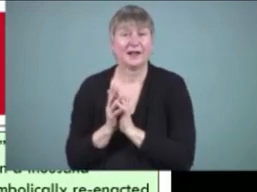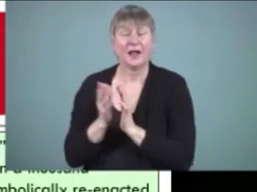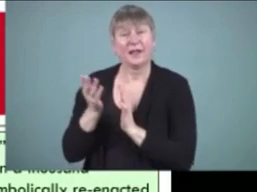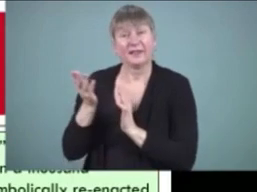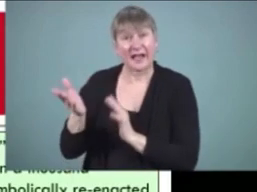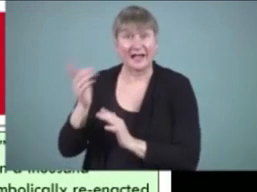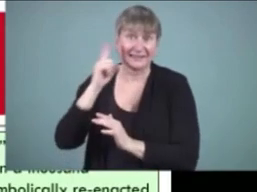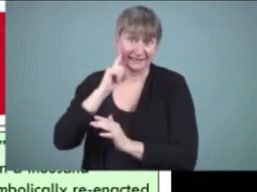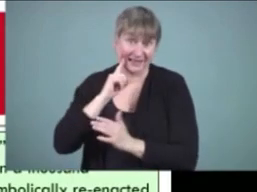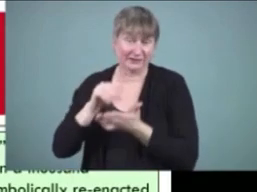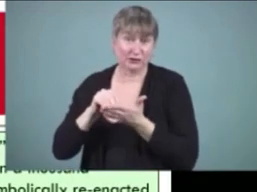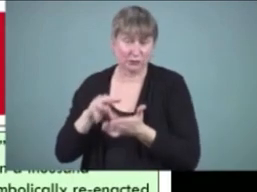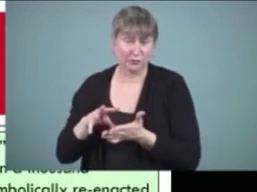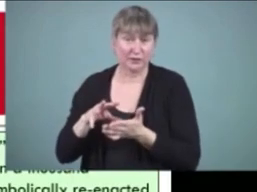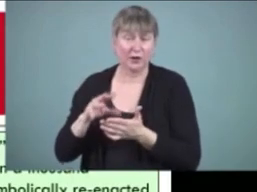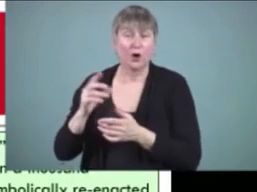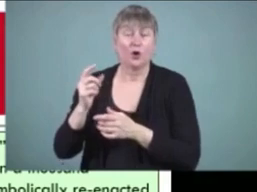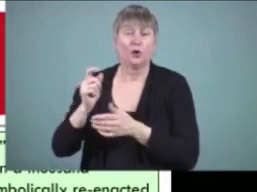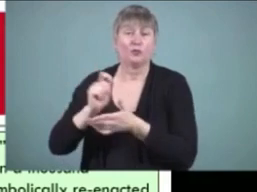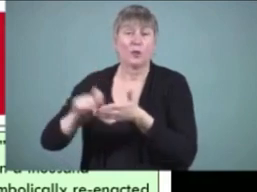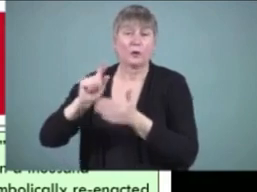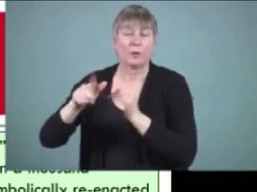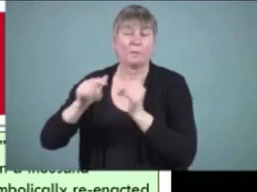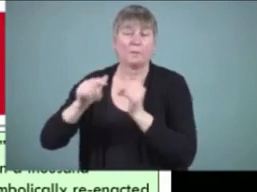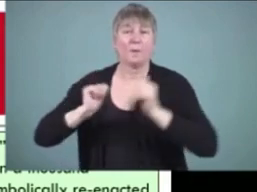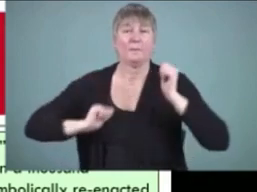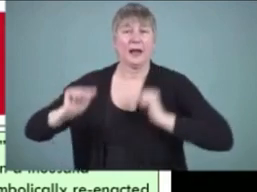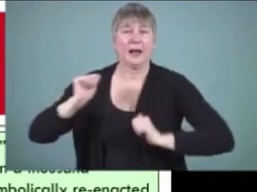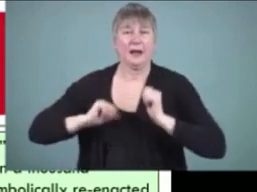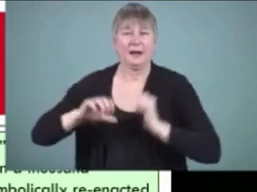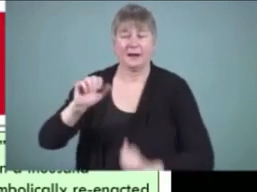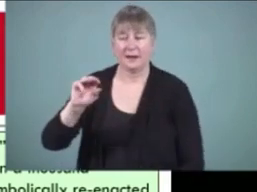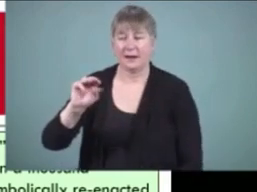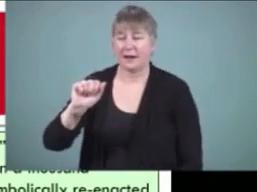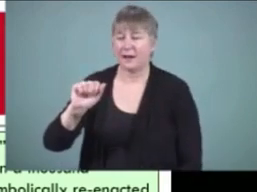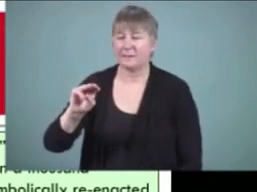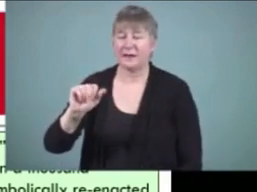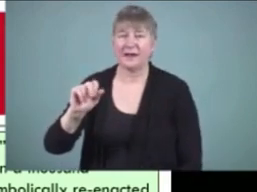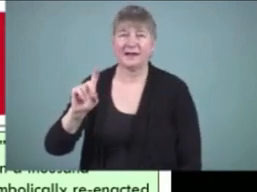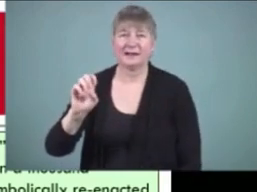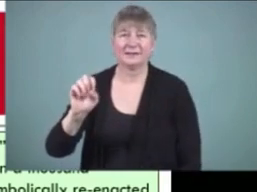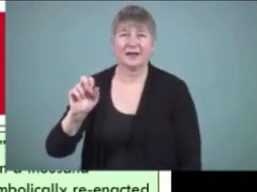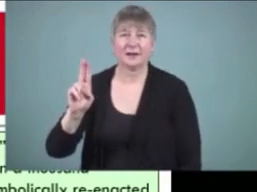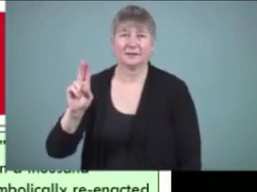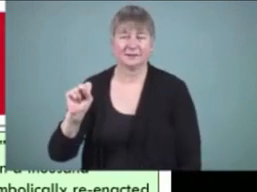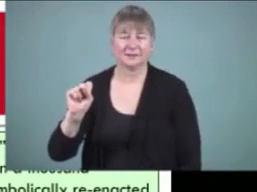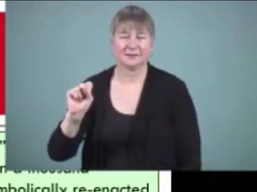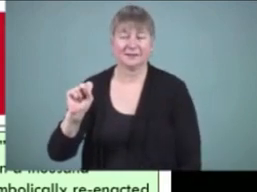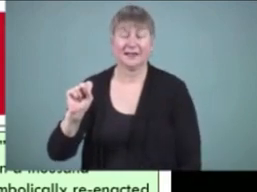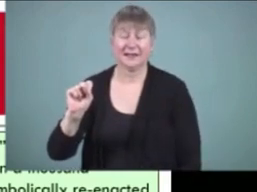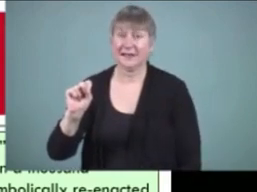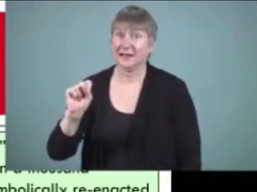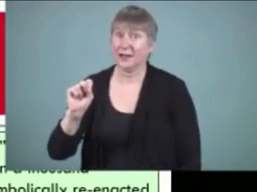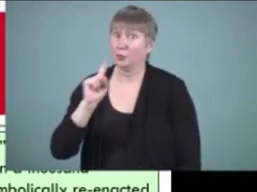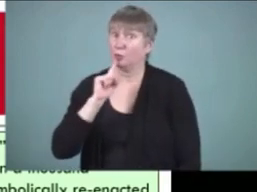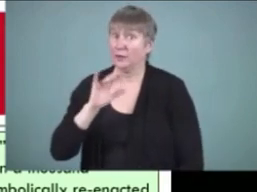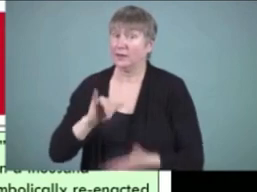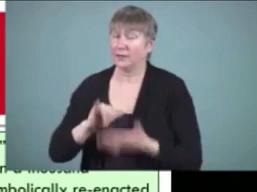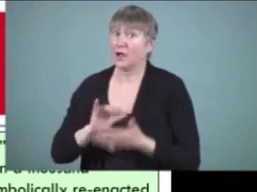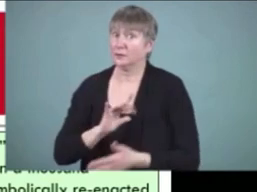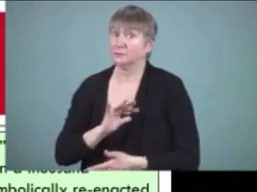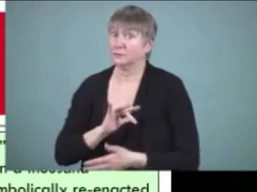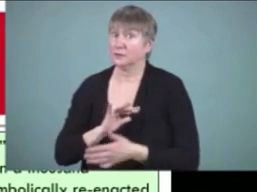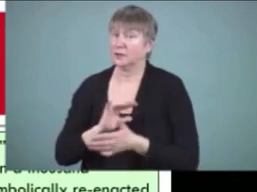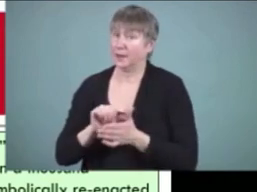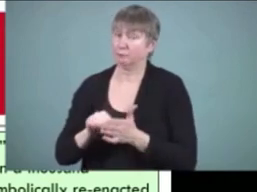student who writes about the play of amadeus and it's actually this is a really a pretty impressive piece of writing